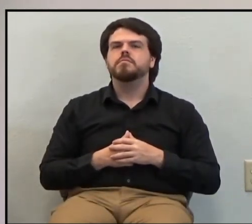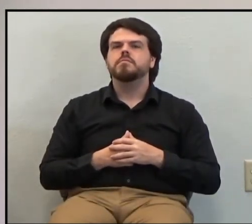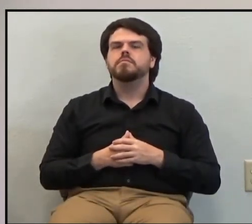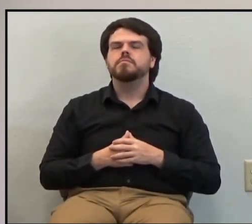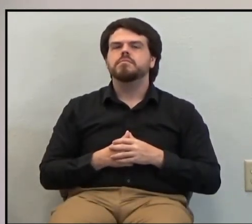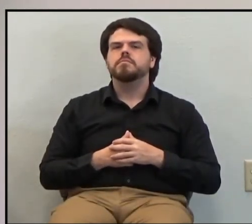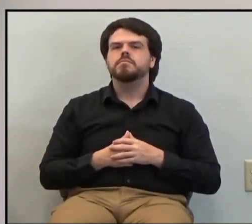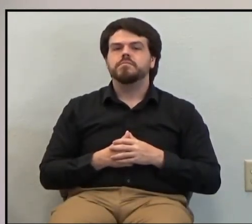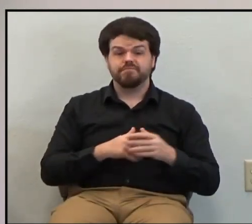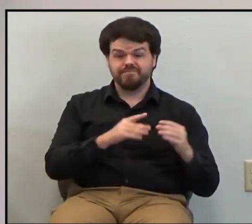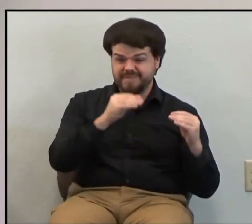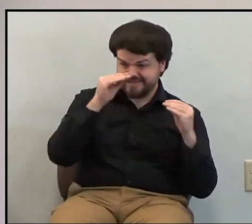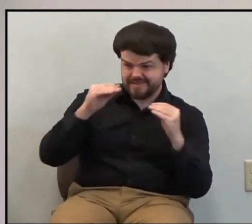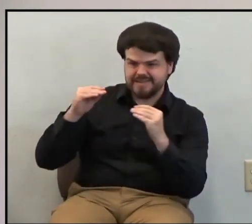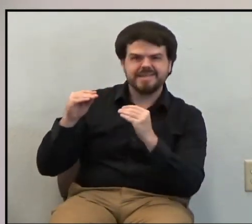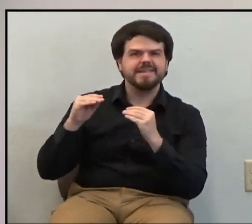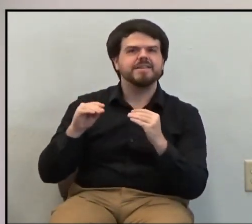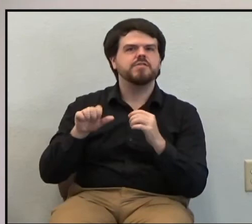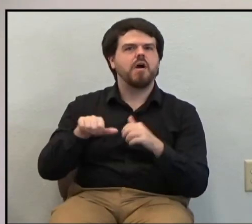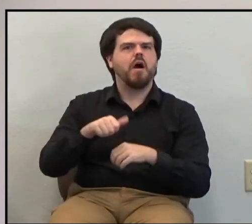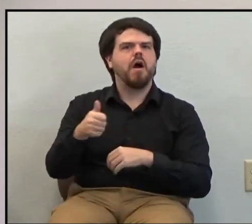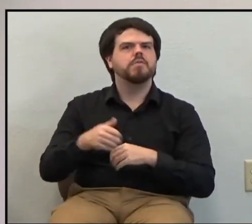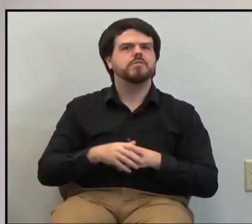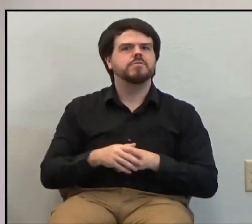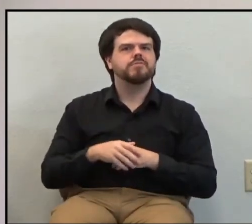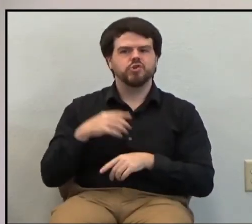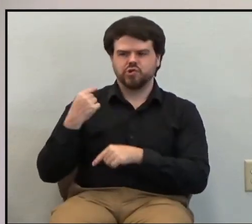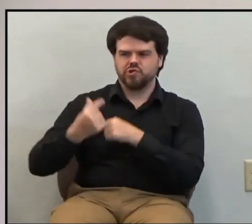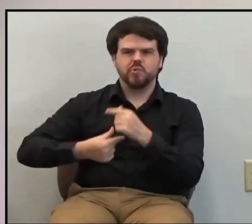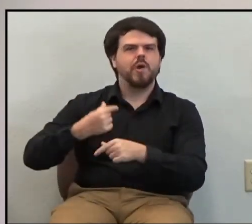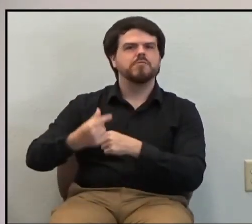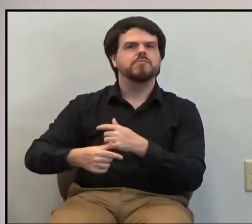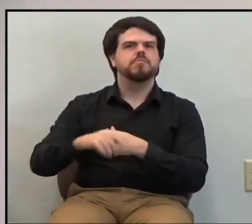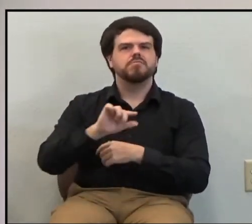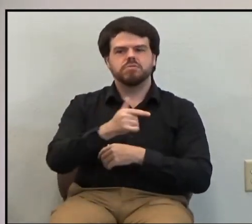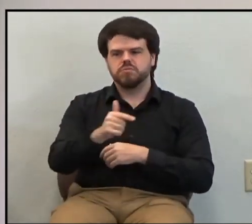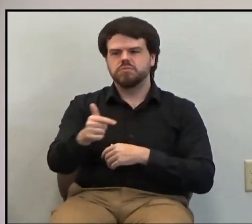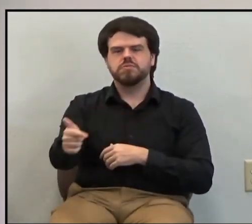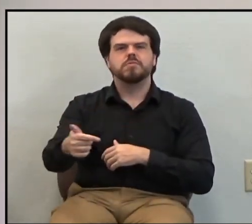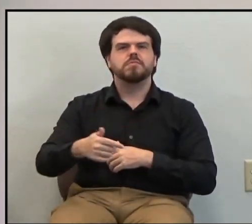who can teach others also. So there's this generational thing, boom, boom, boom.